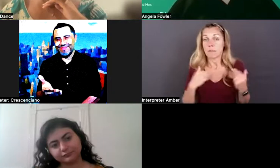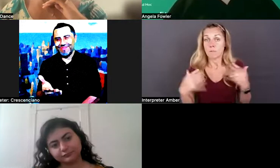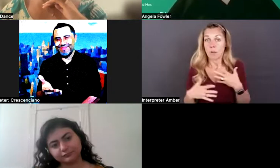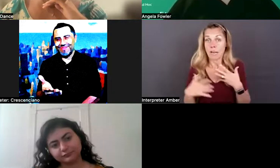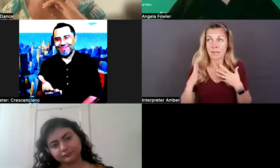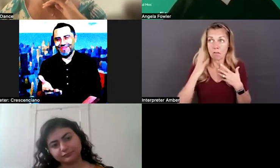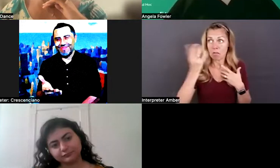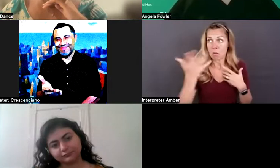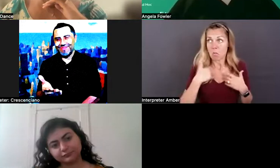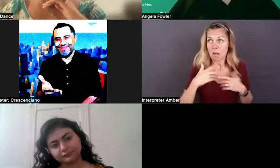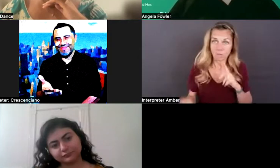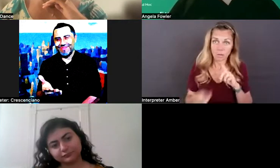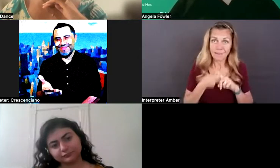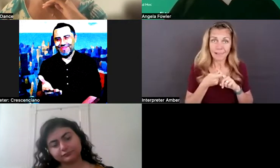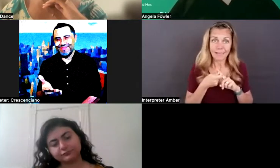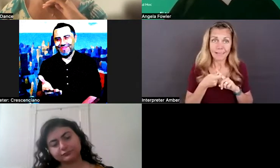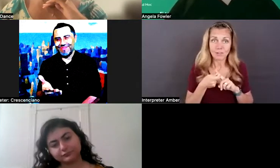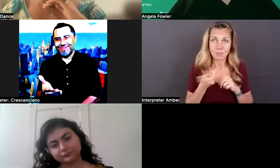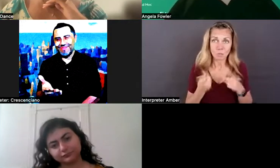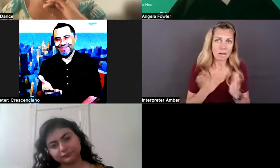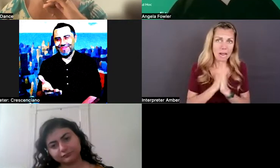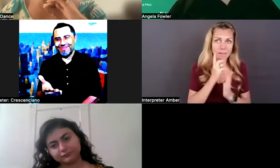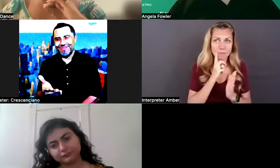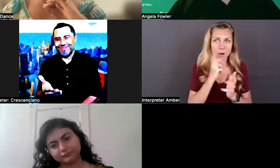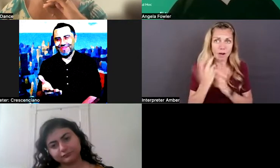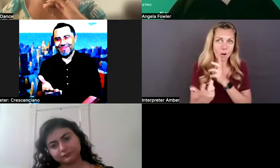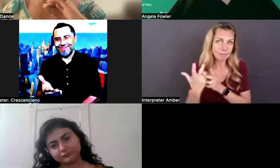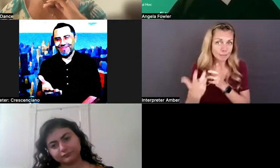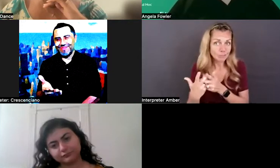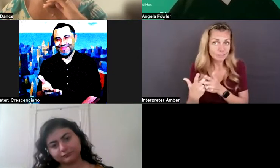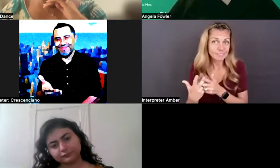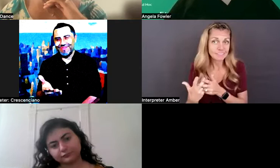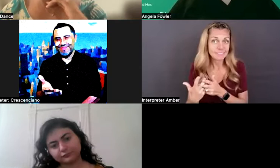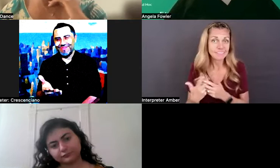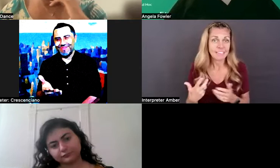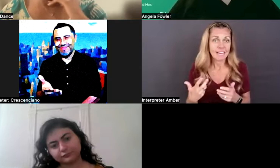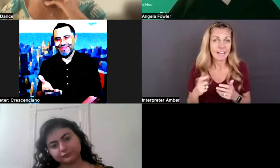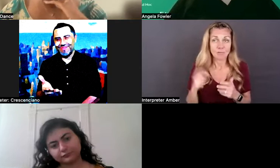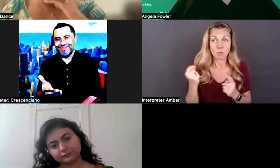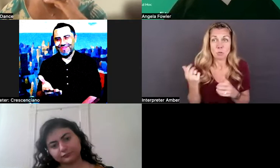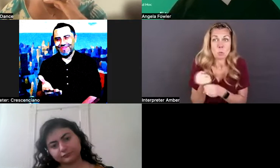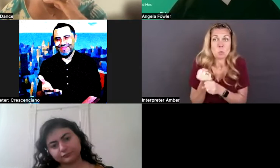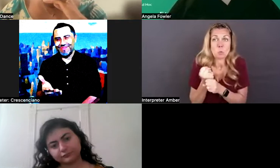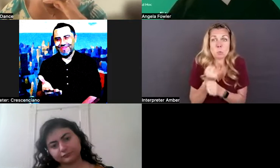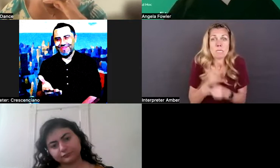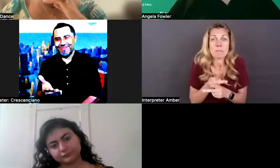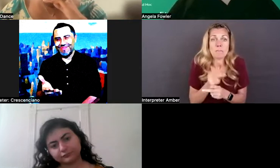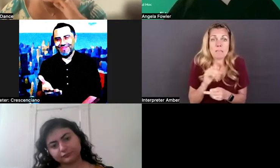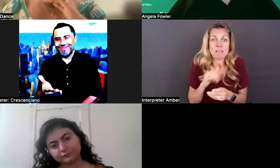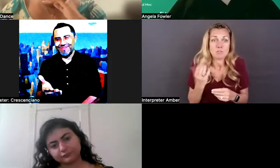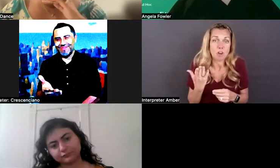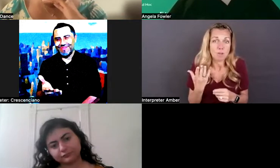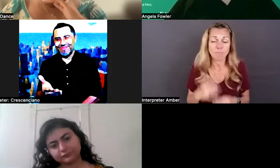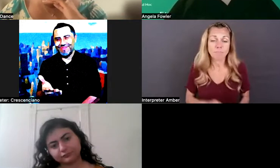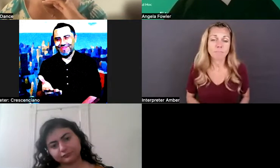retaliation when they start asking for accommodations and they're going to have to, um, you know, try to hang on tighter to the jobs that are suddenly now at risk.